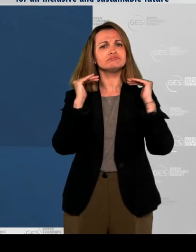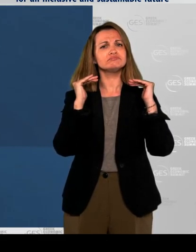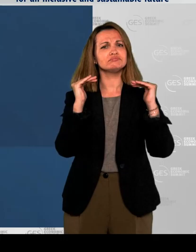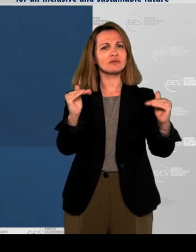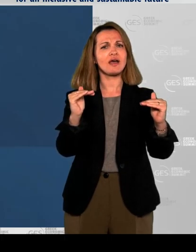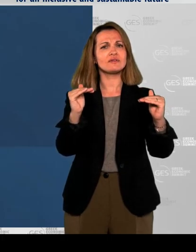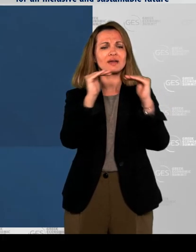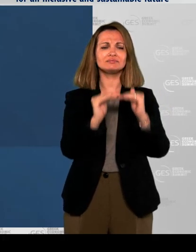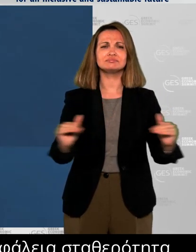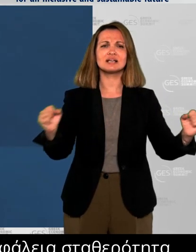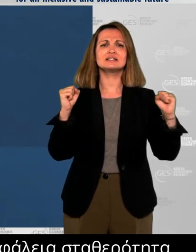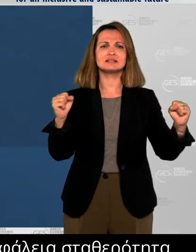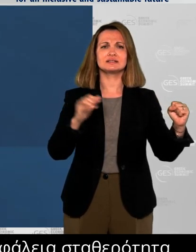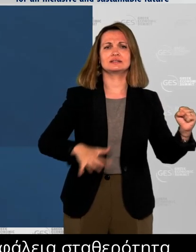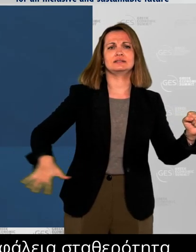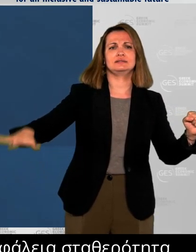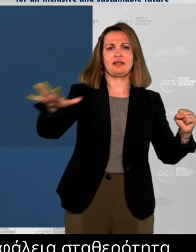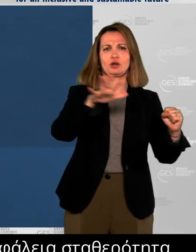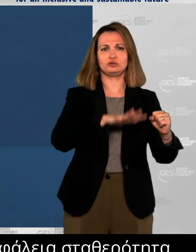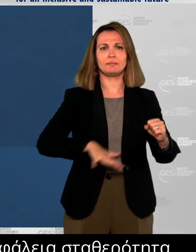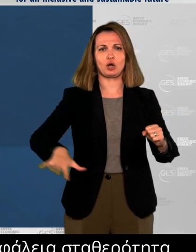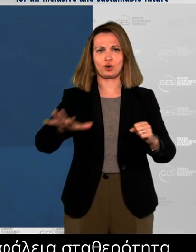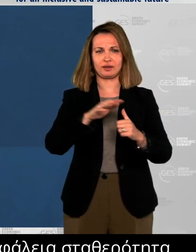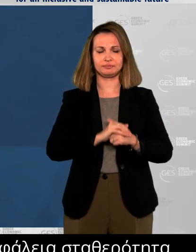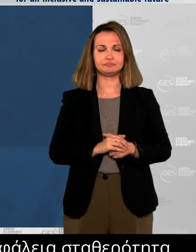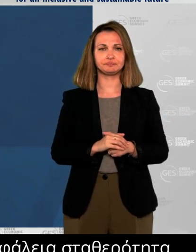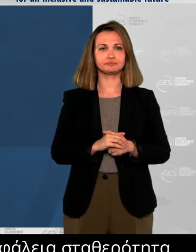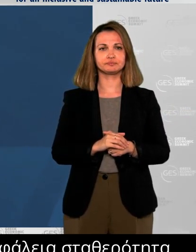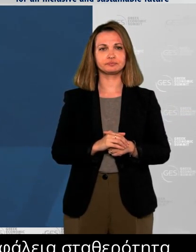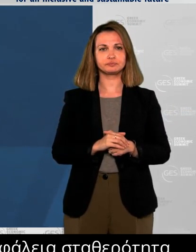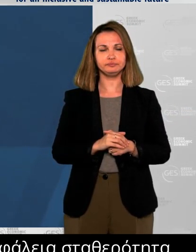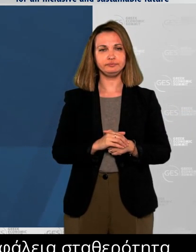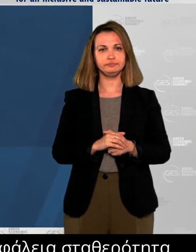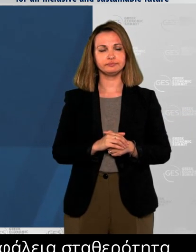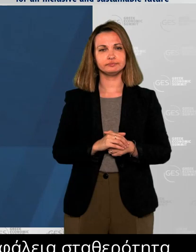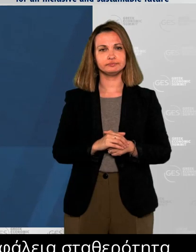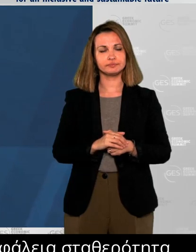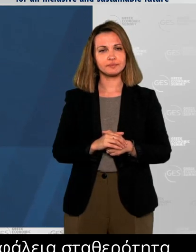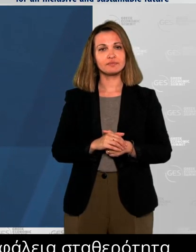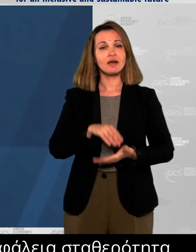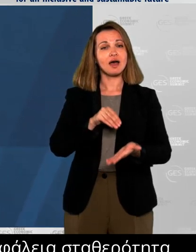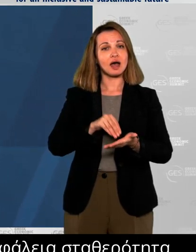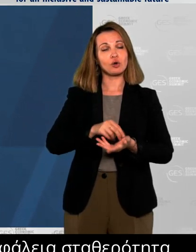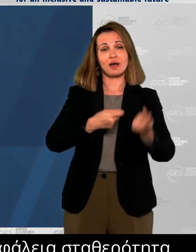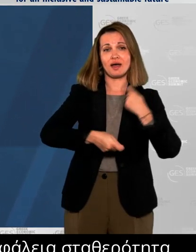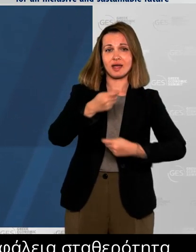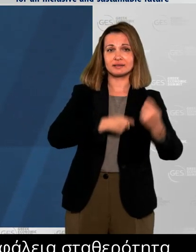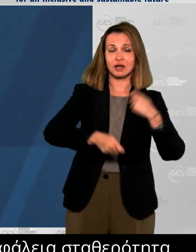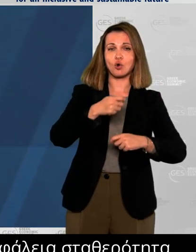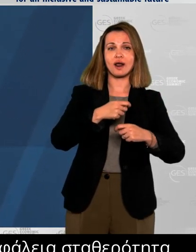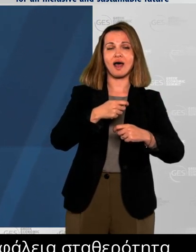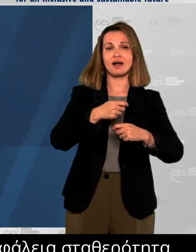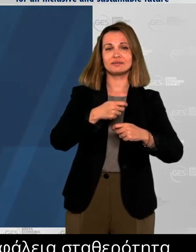For instance, Digital Realty's acquisition of Lambda Helix and the expansion underway to triple their capabilities.